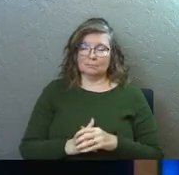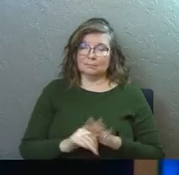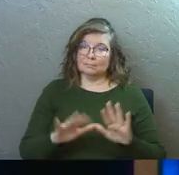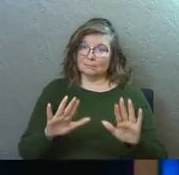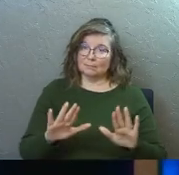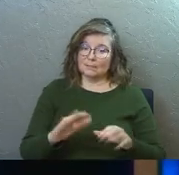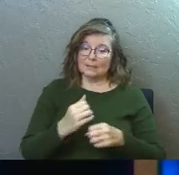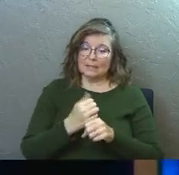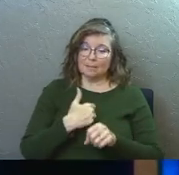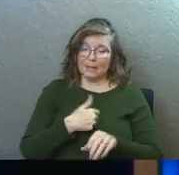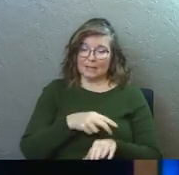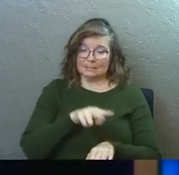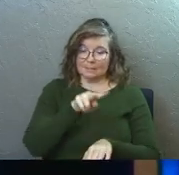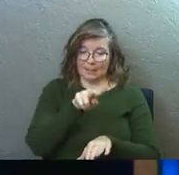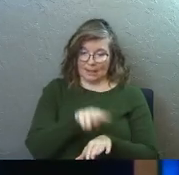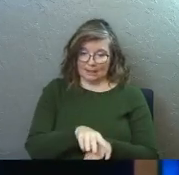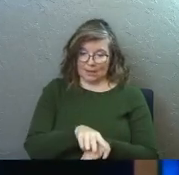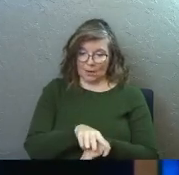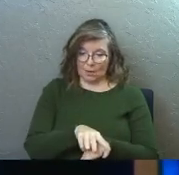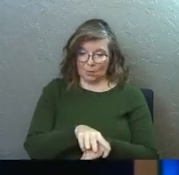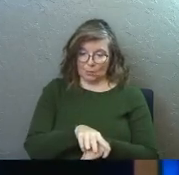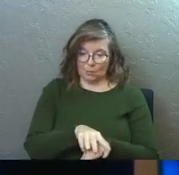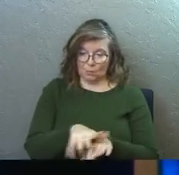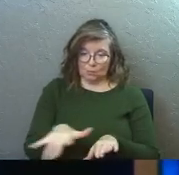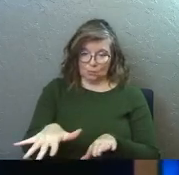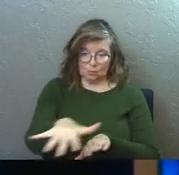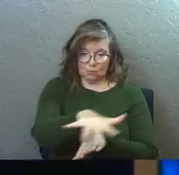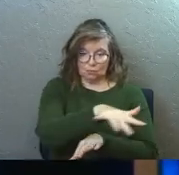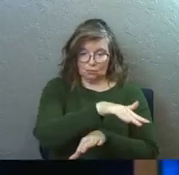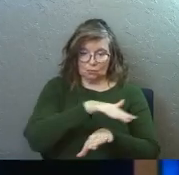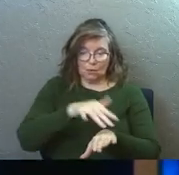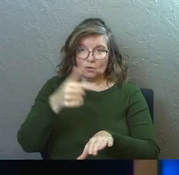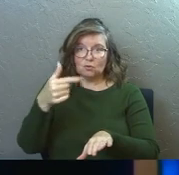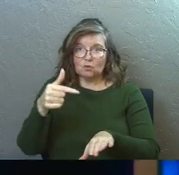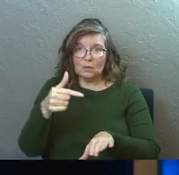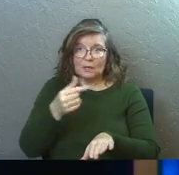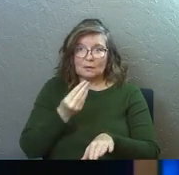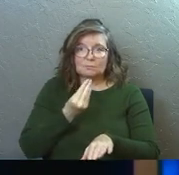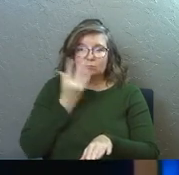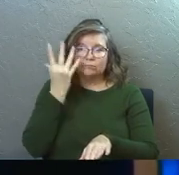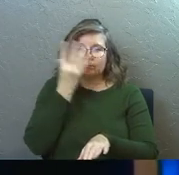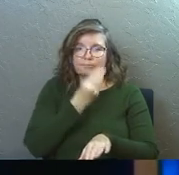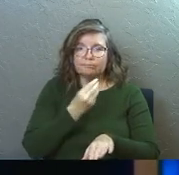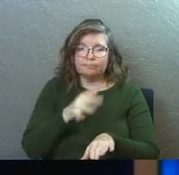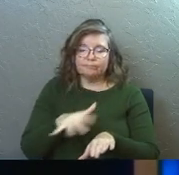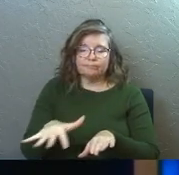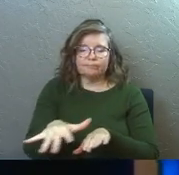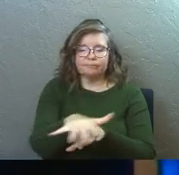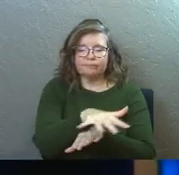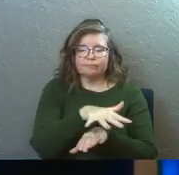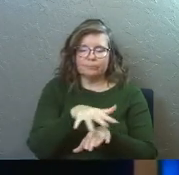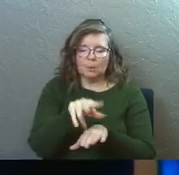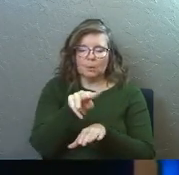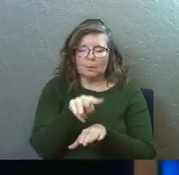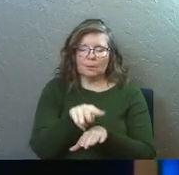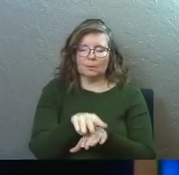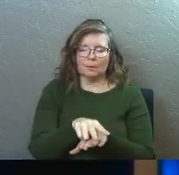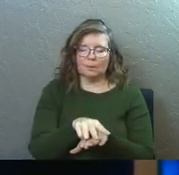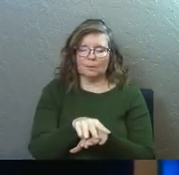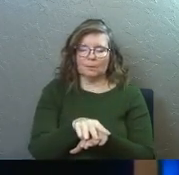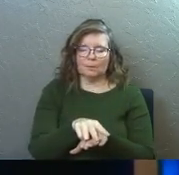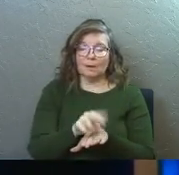Again, he makes me lie down in good, in green pastures. He leads me beside still waters and he restores